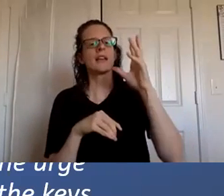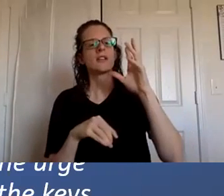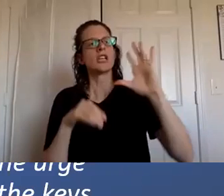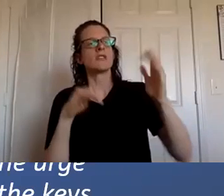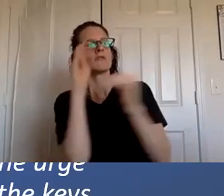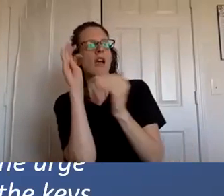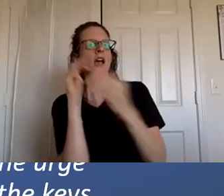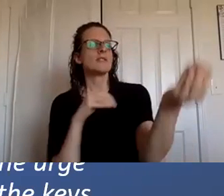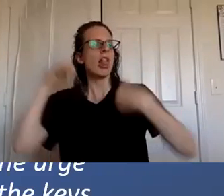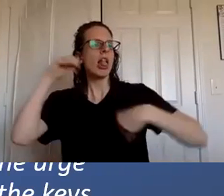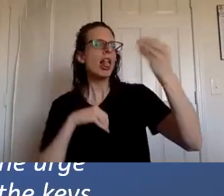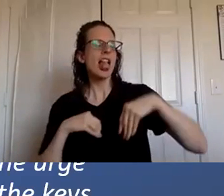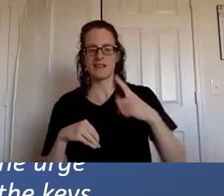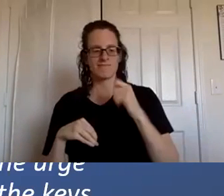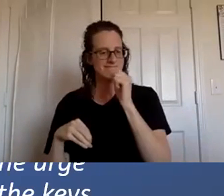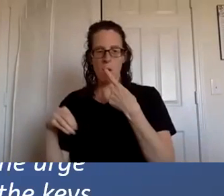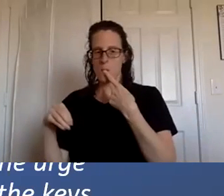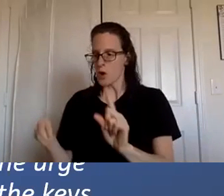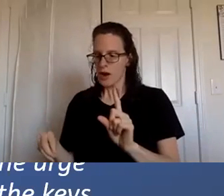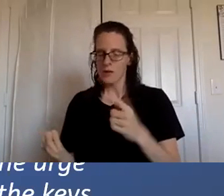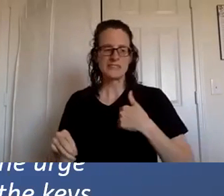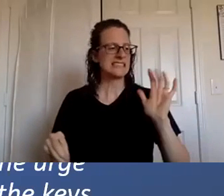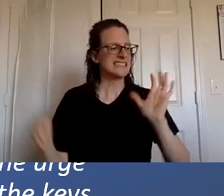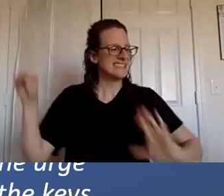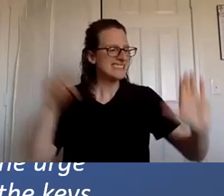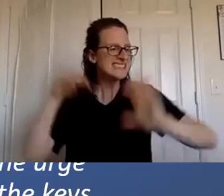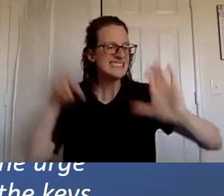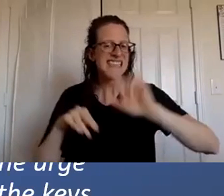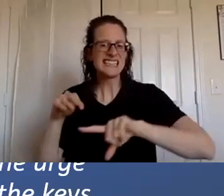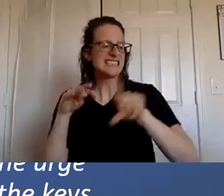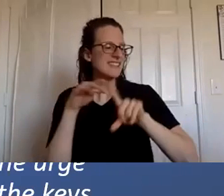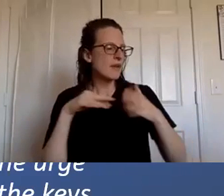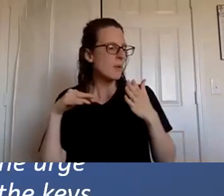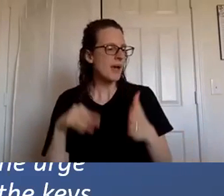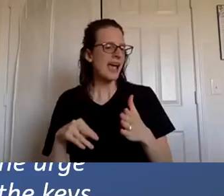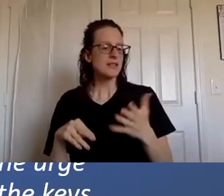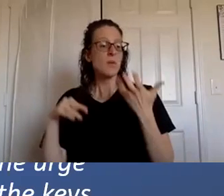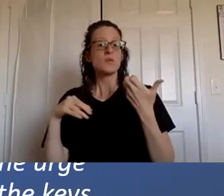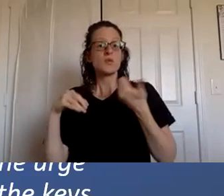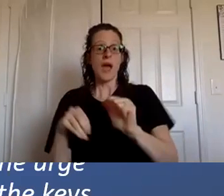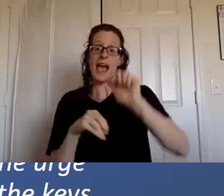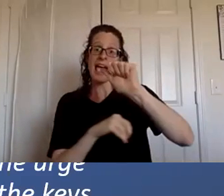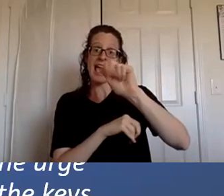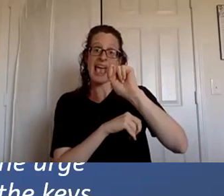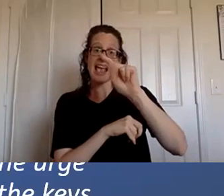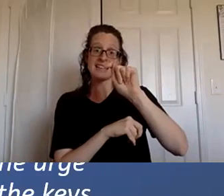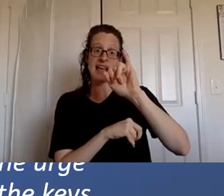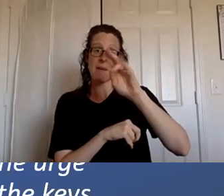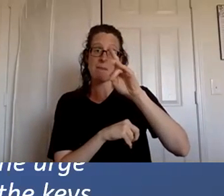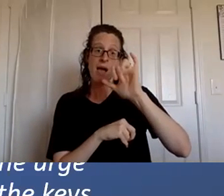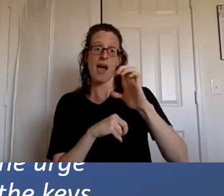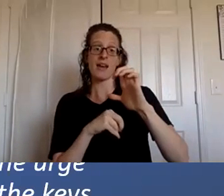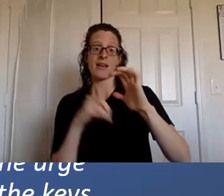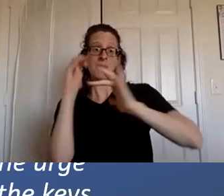we were looking at another round of the antibiotics and I didn't want to do that